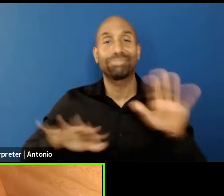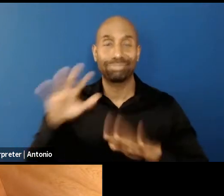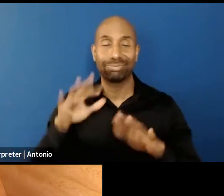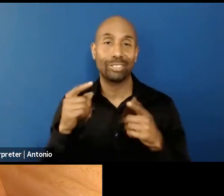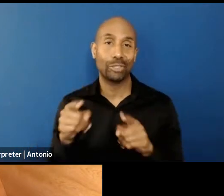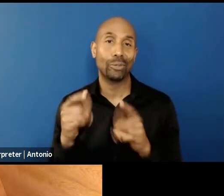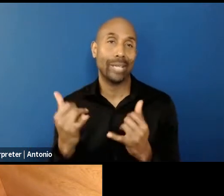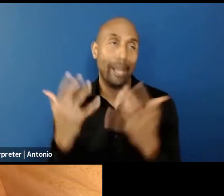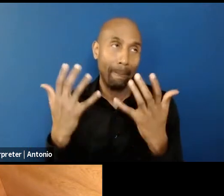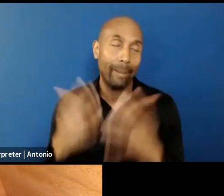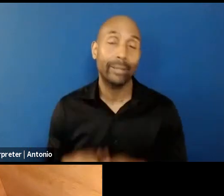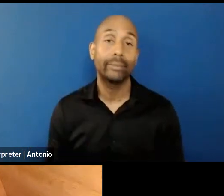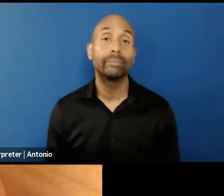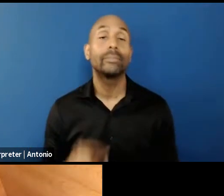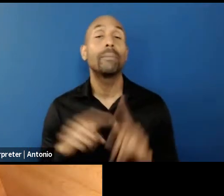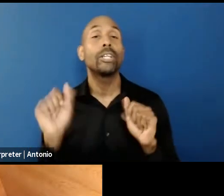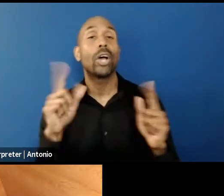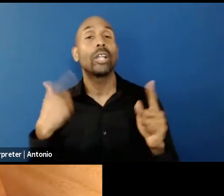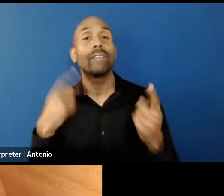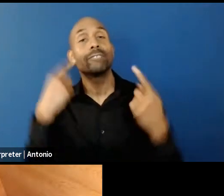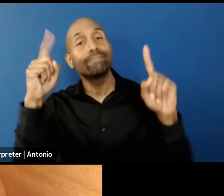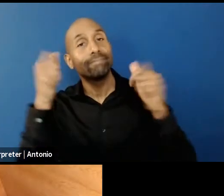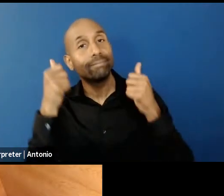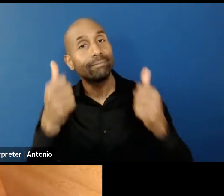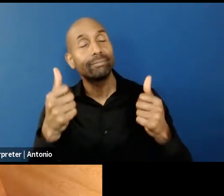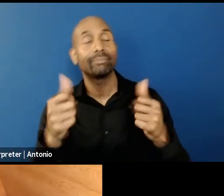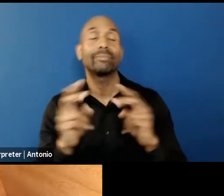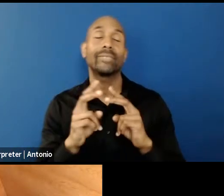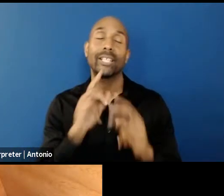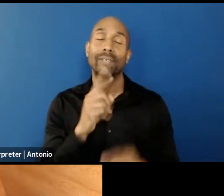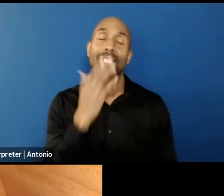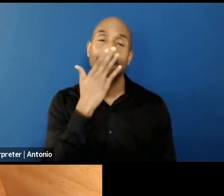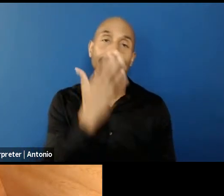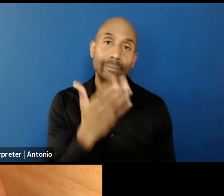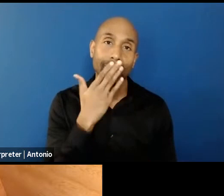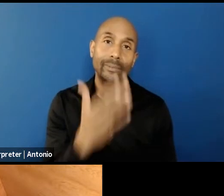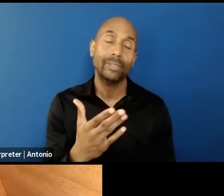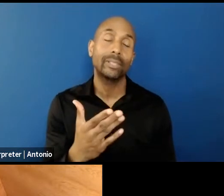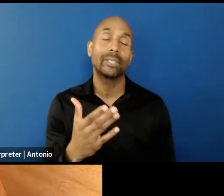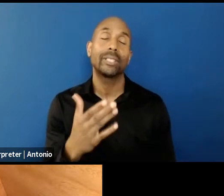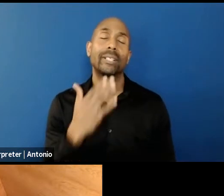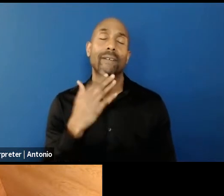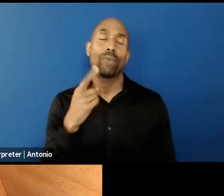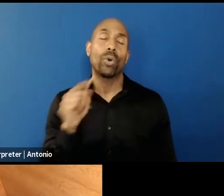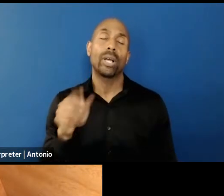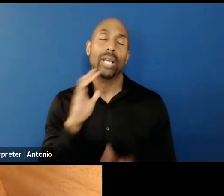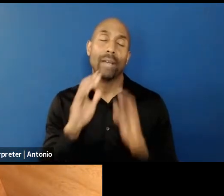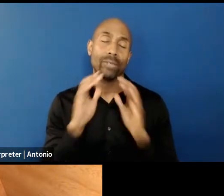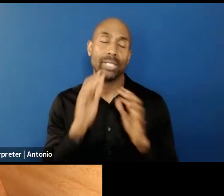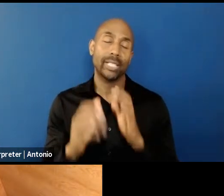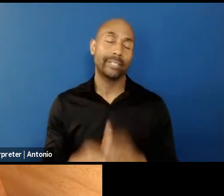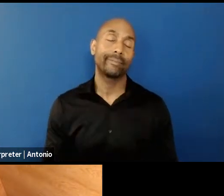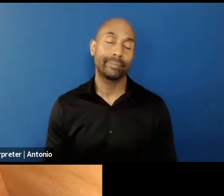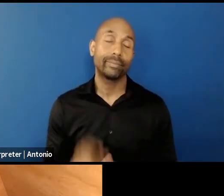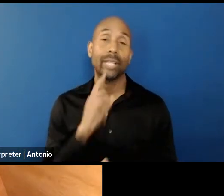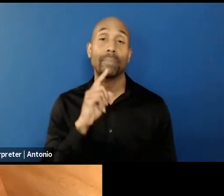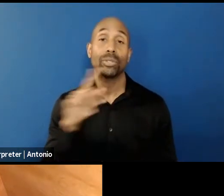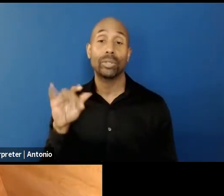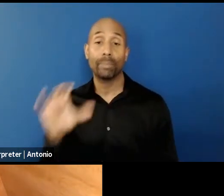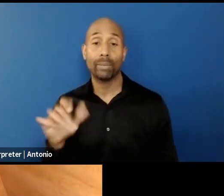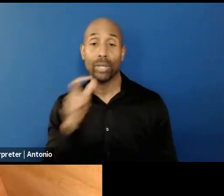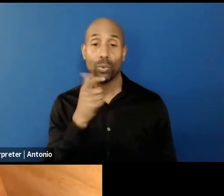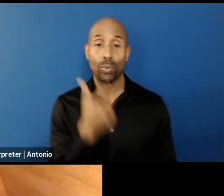But we all made it and I'm, I'm very grateful for this conversation and I'm sure the public is too.